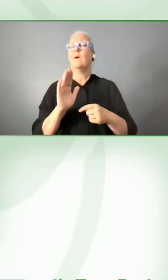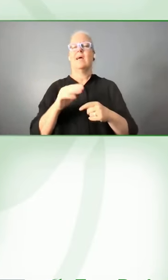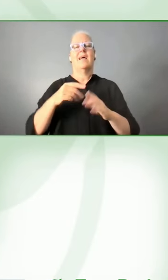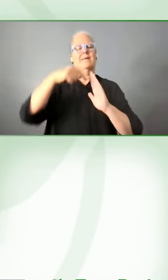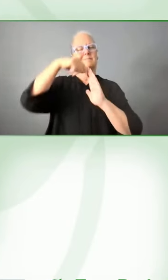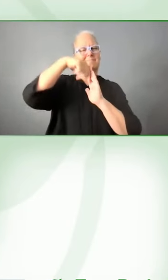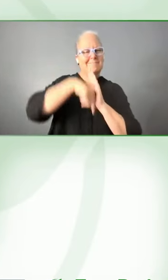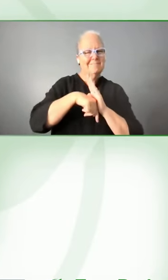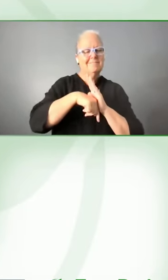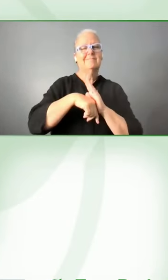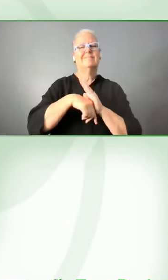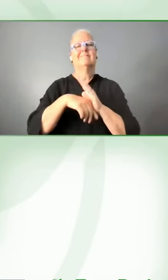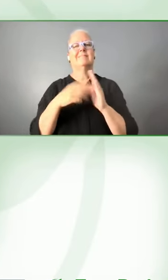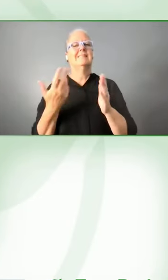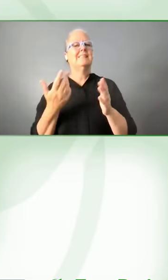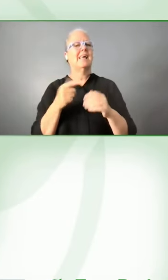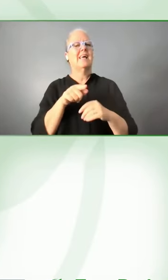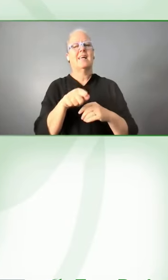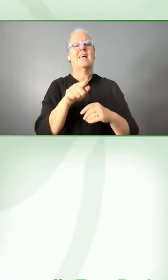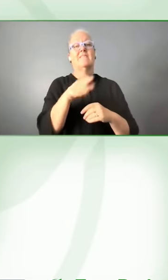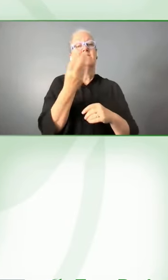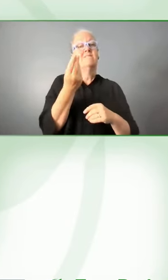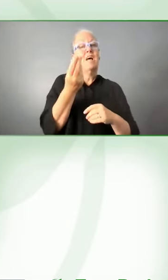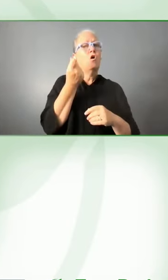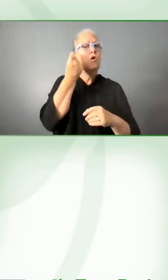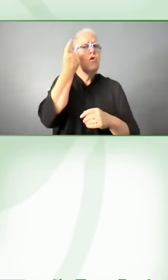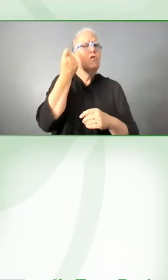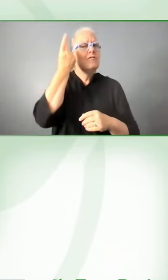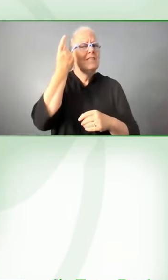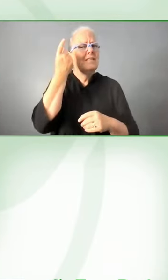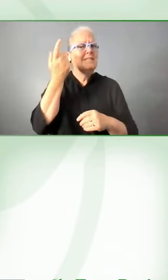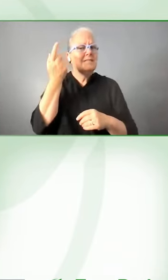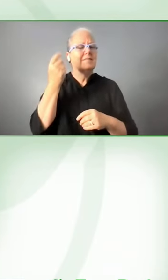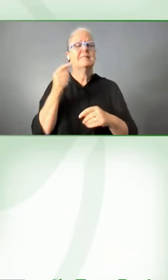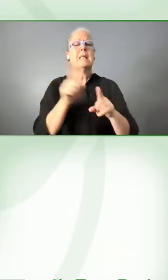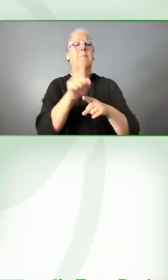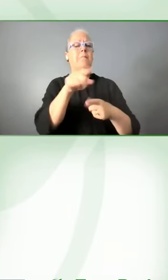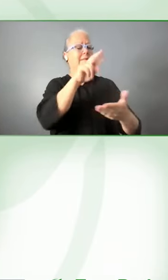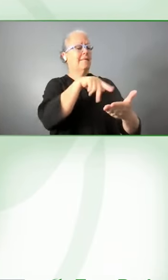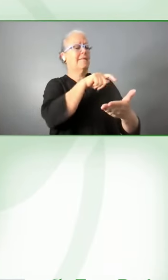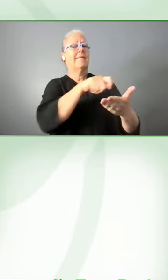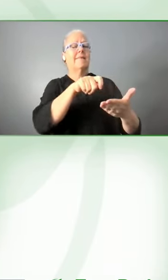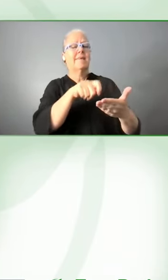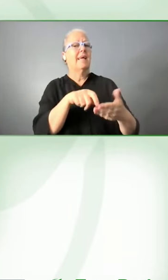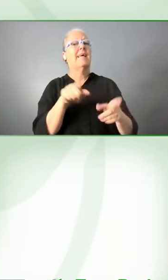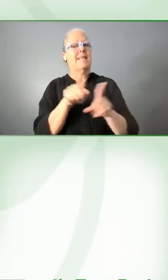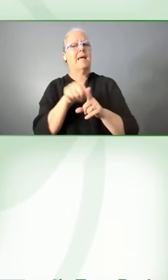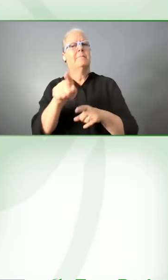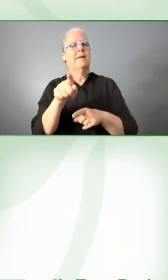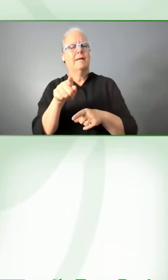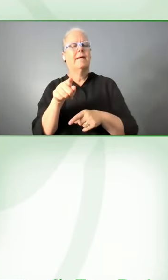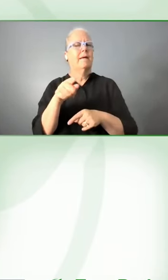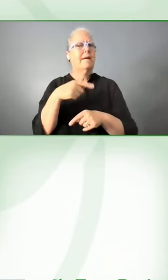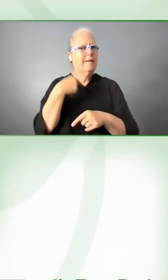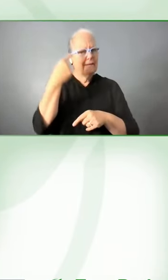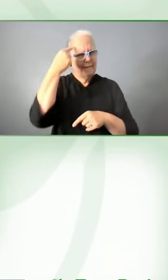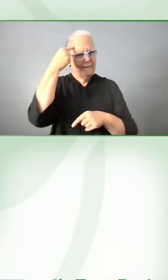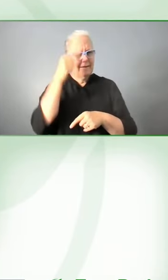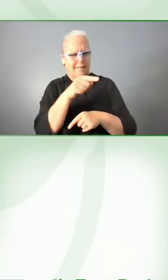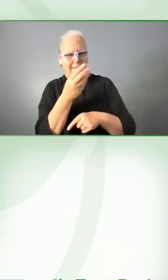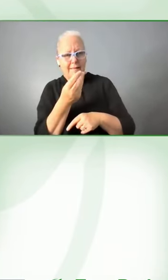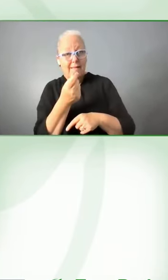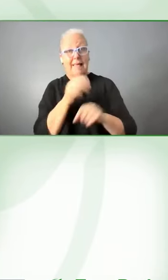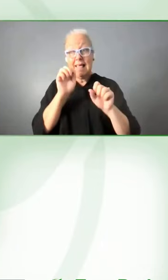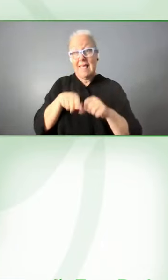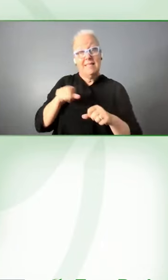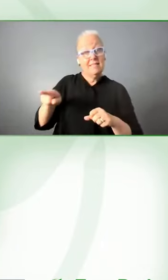mentioned financial literacy. So it's actually, you know, you might have access, but actually then thinking about somebody's capability to do banking